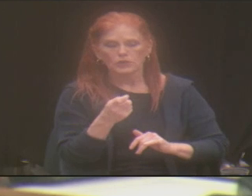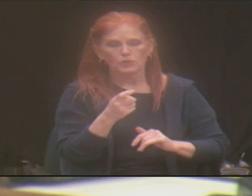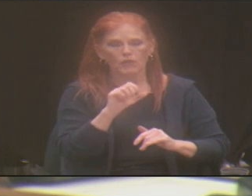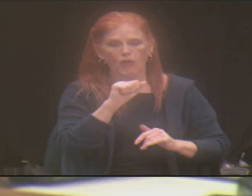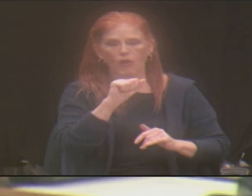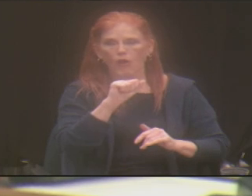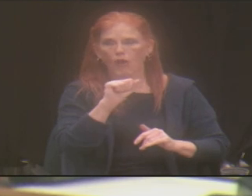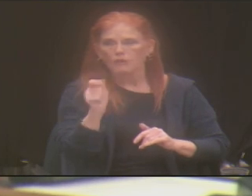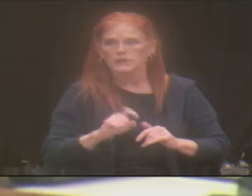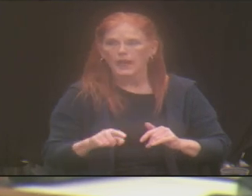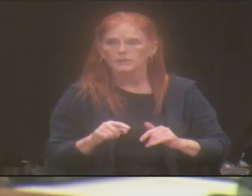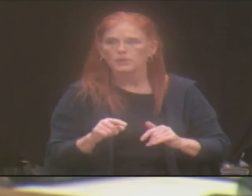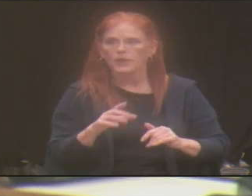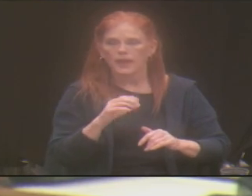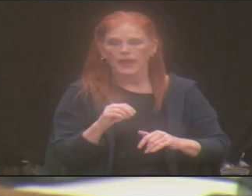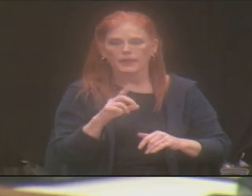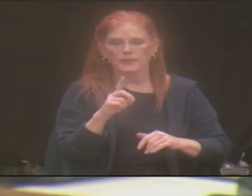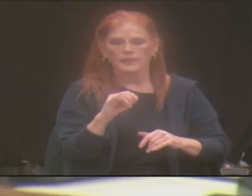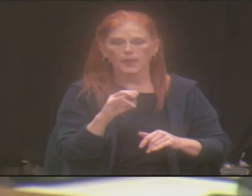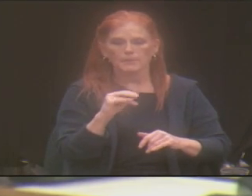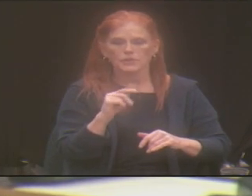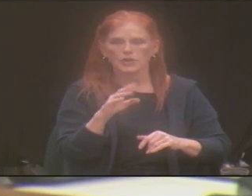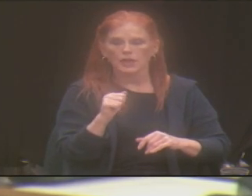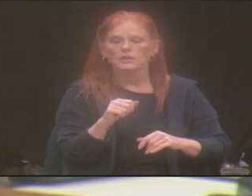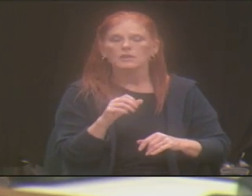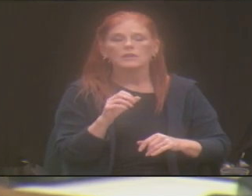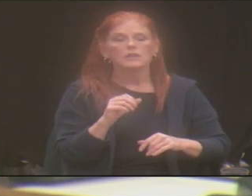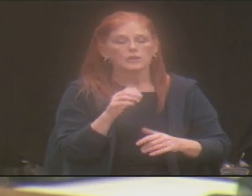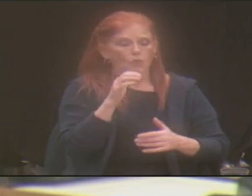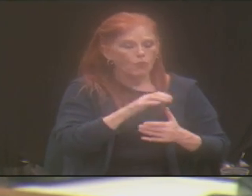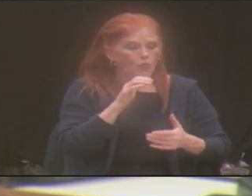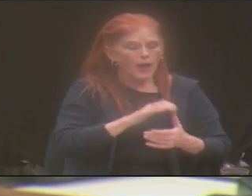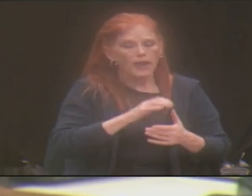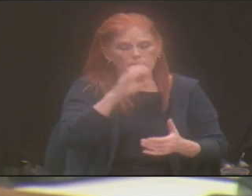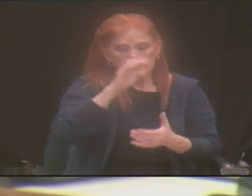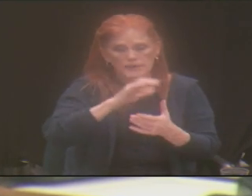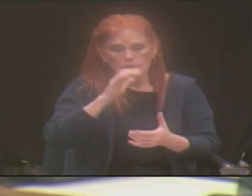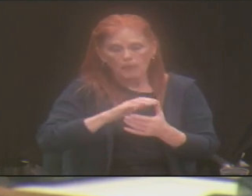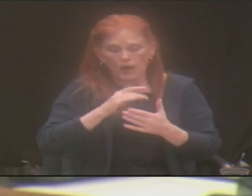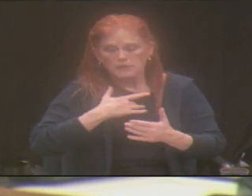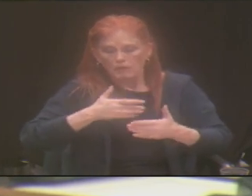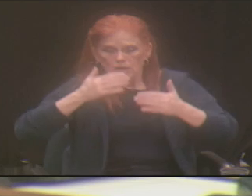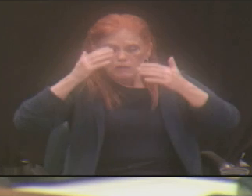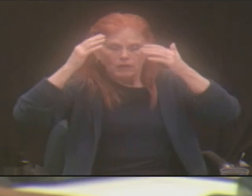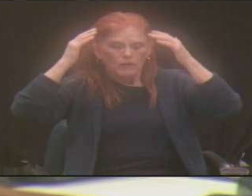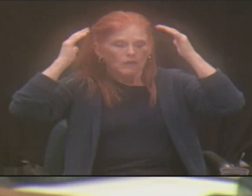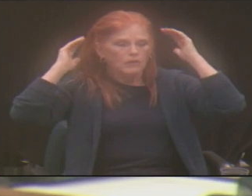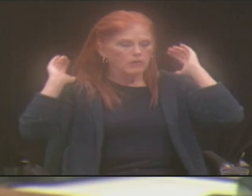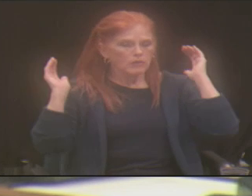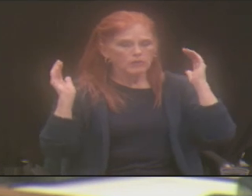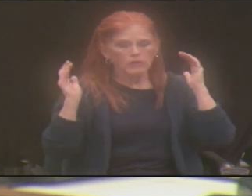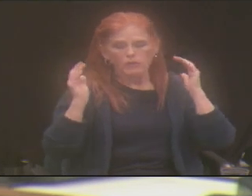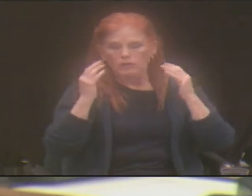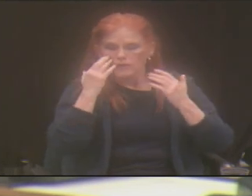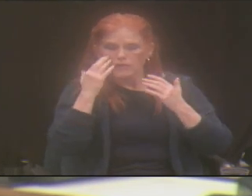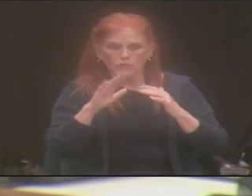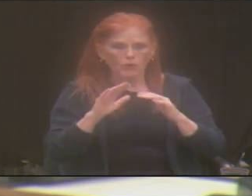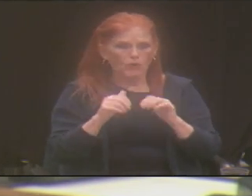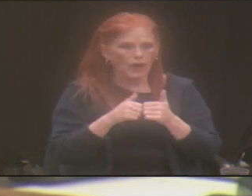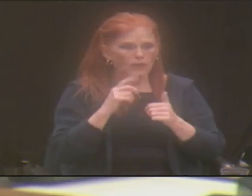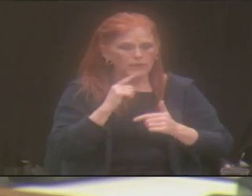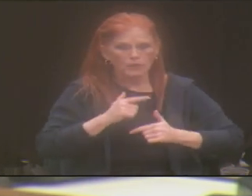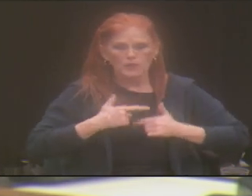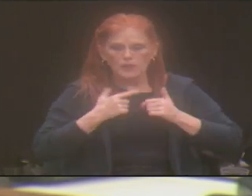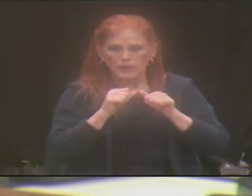families affected by that. Wives or spouses overwhelmed, not knowing how they were going to